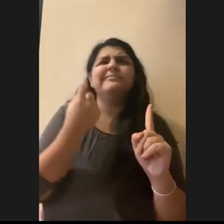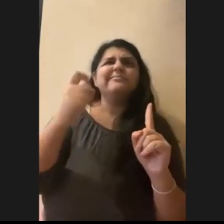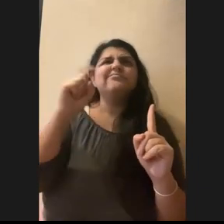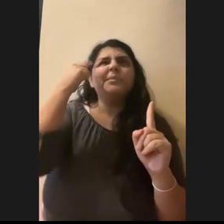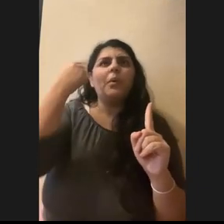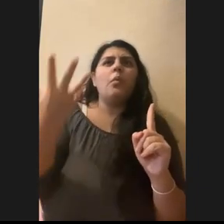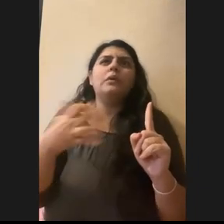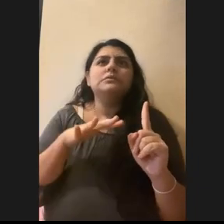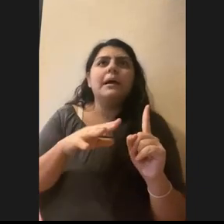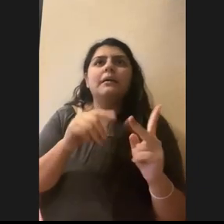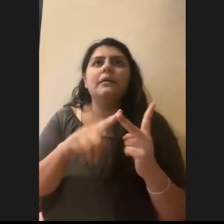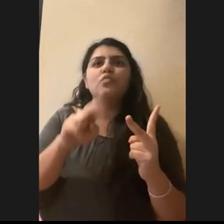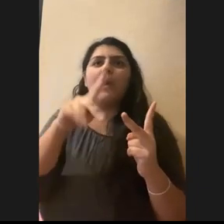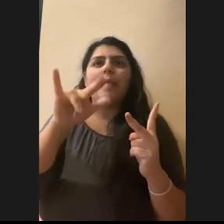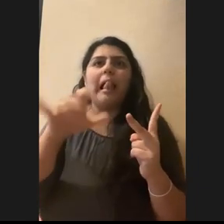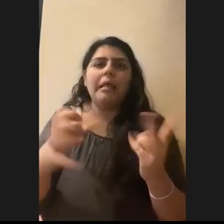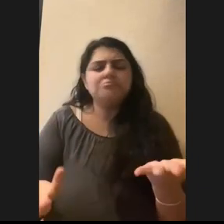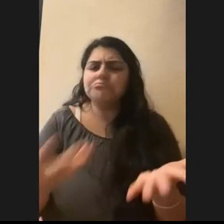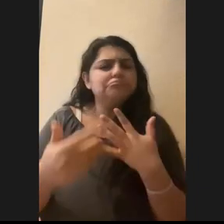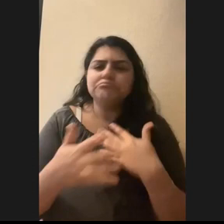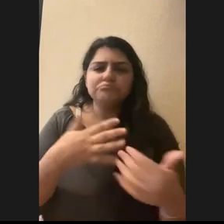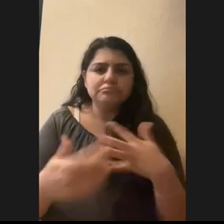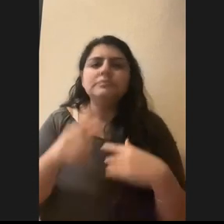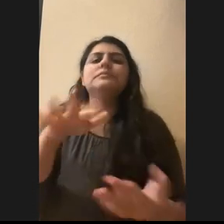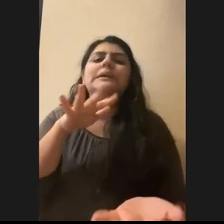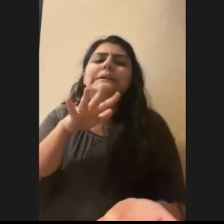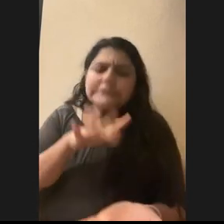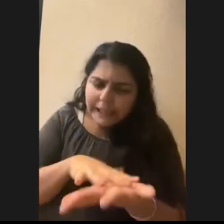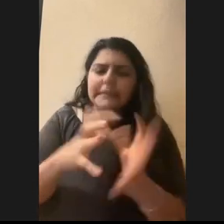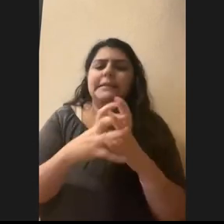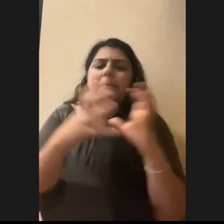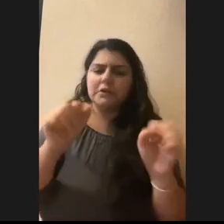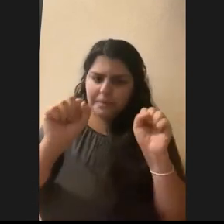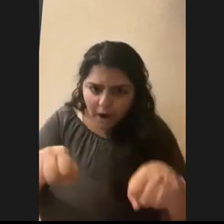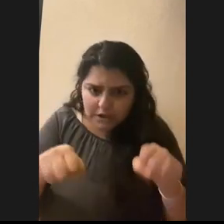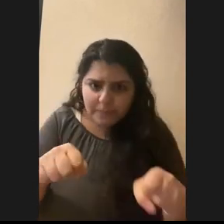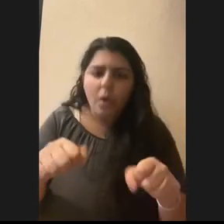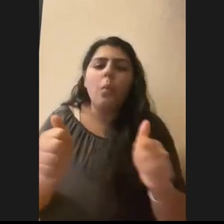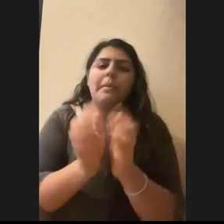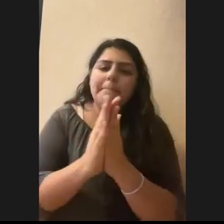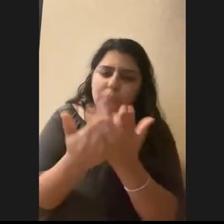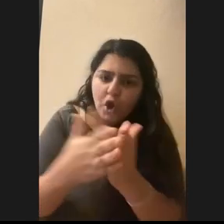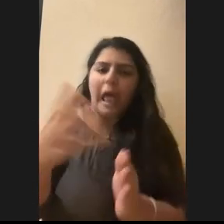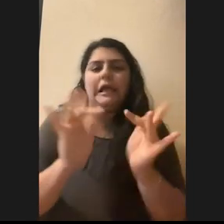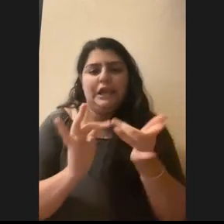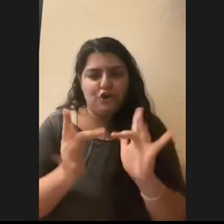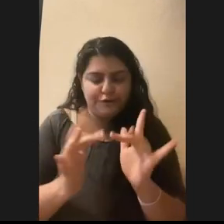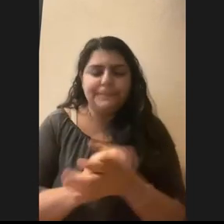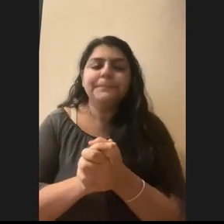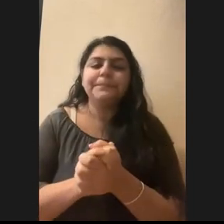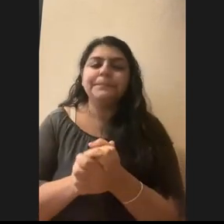but just do as much, um, studying on the topic as you can with books and the internet. Um,